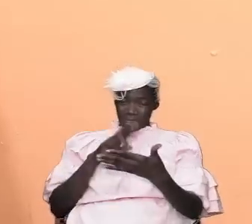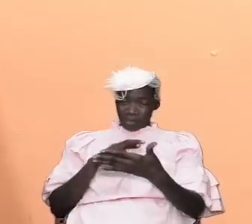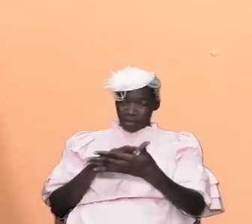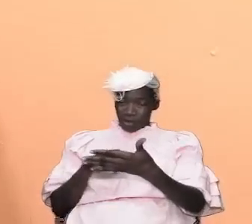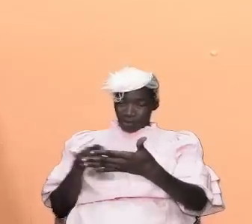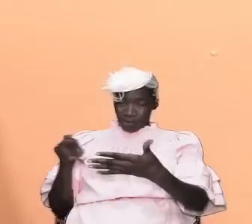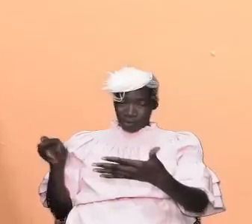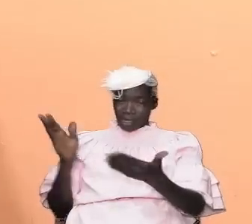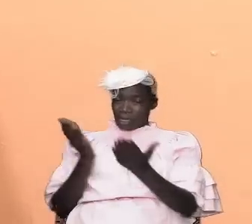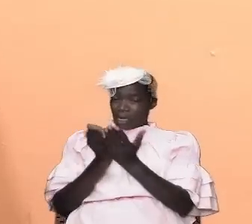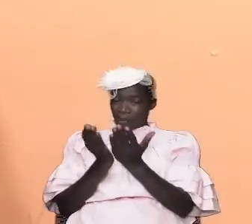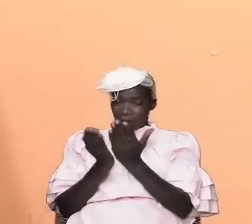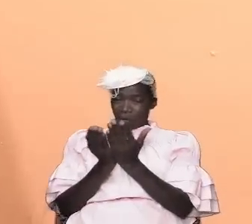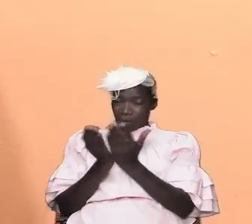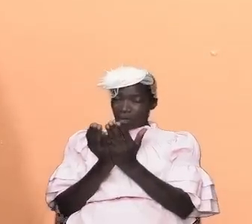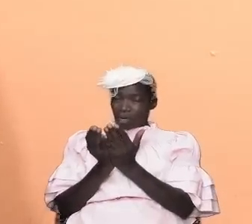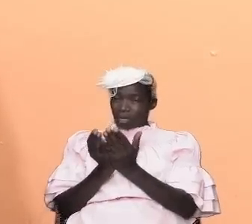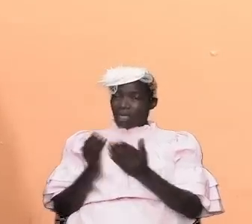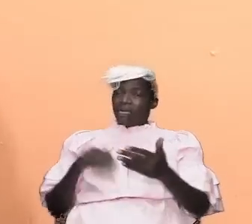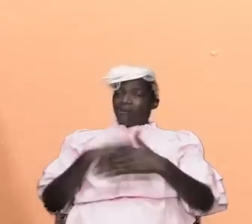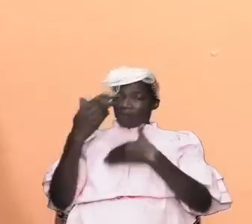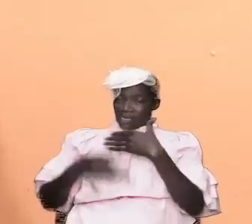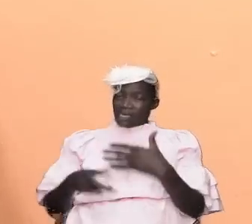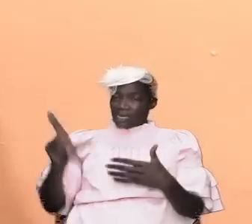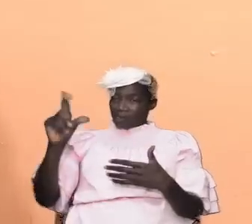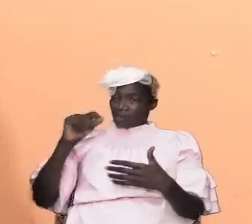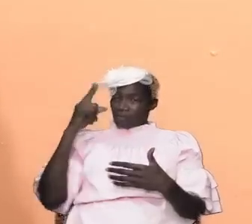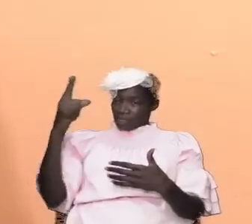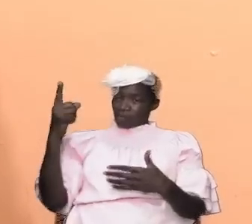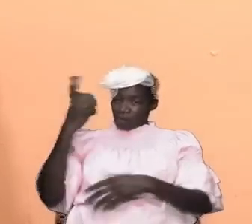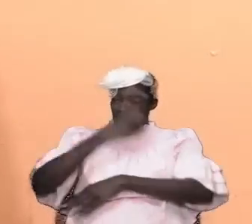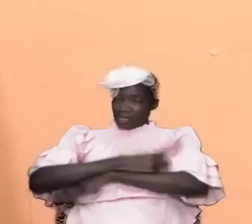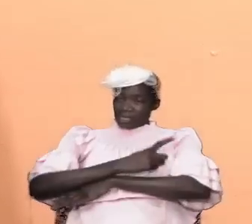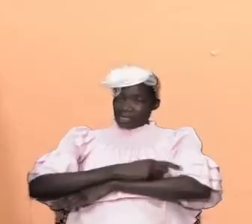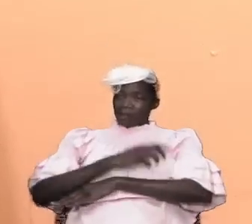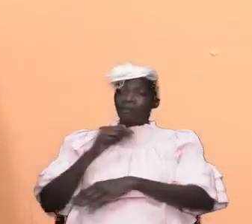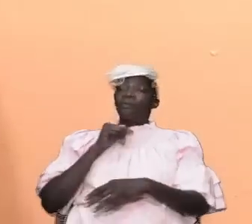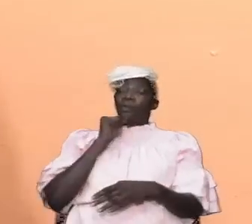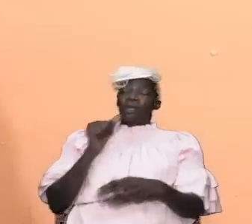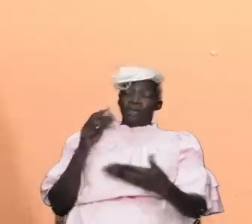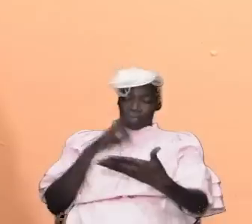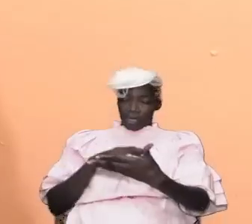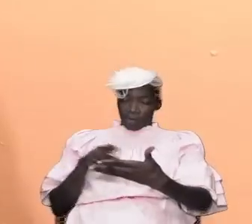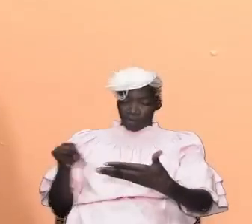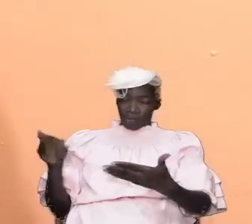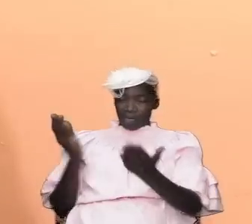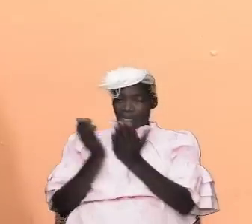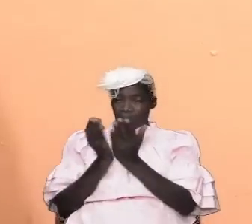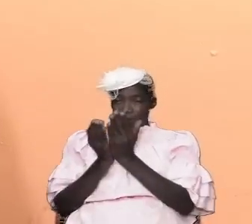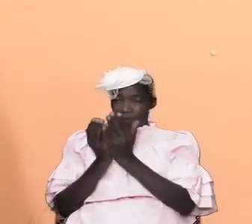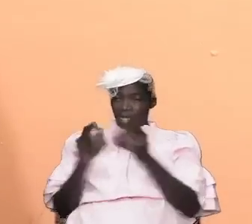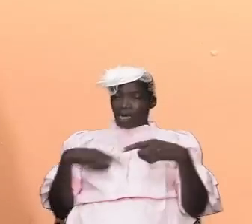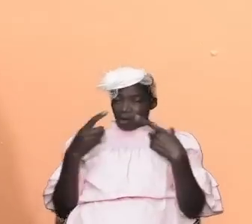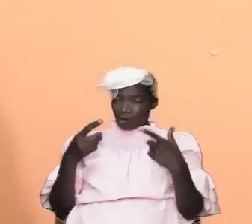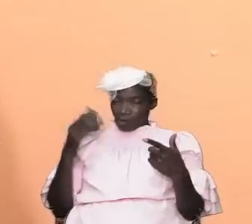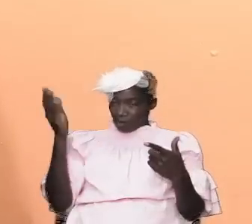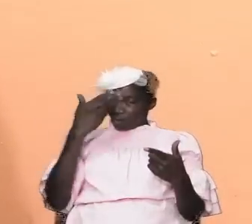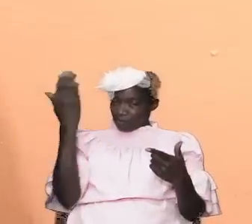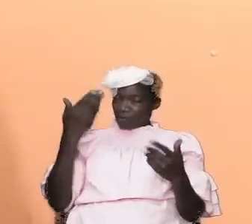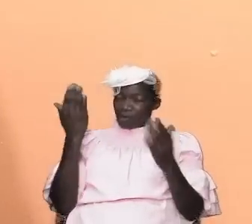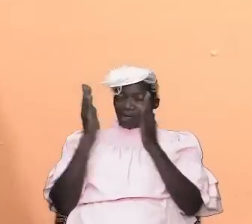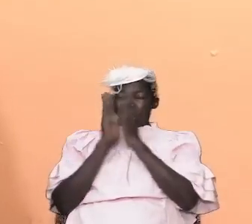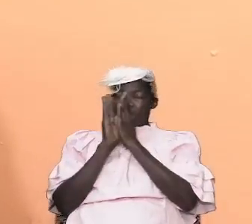so for the next 21 days i am not going to read that book and i'm going to take that time to go before the presence of god and you consider that fasting